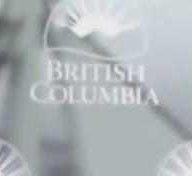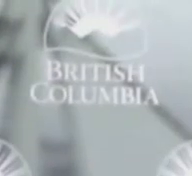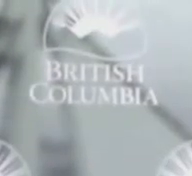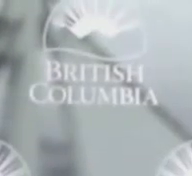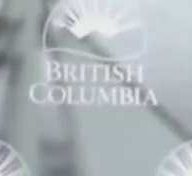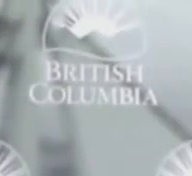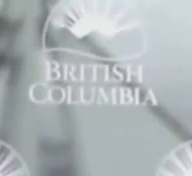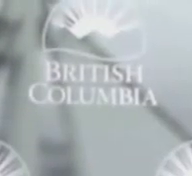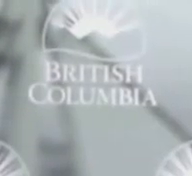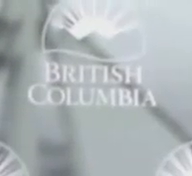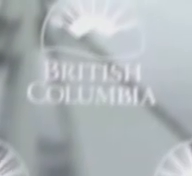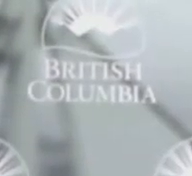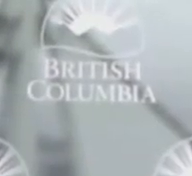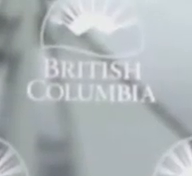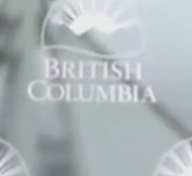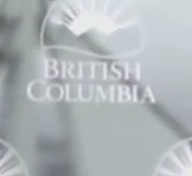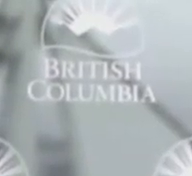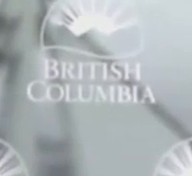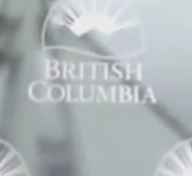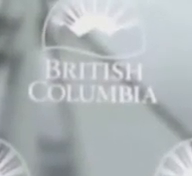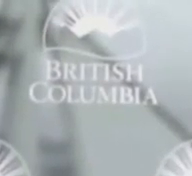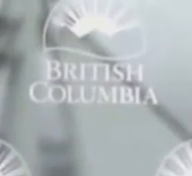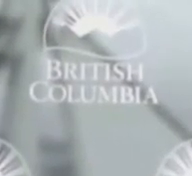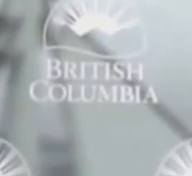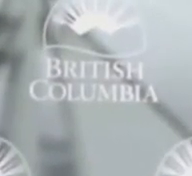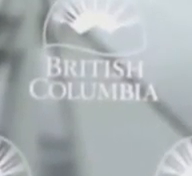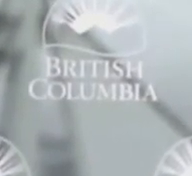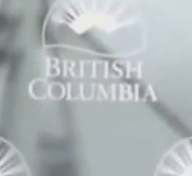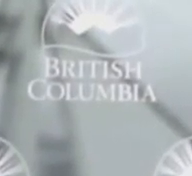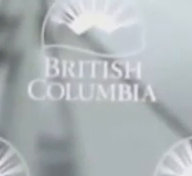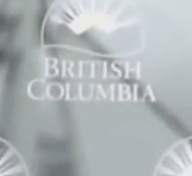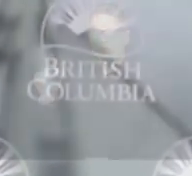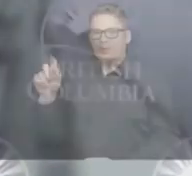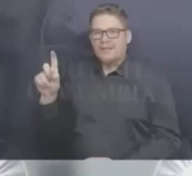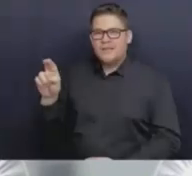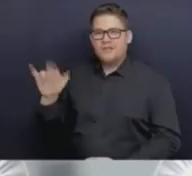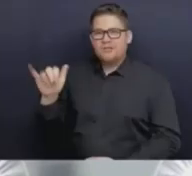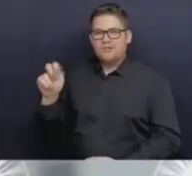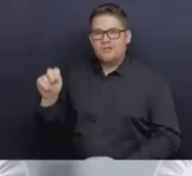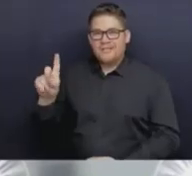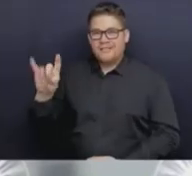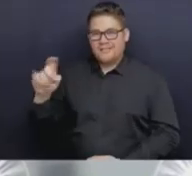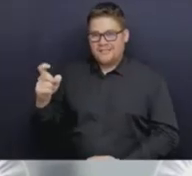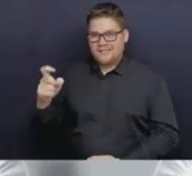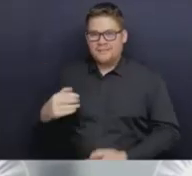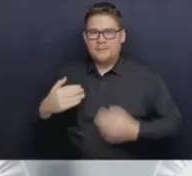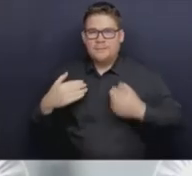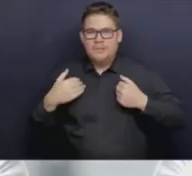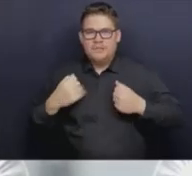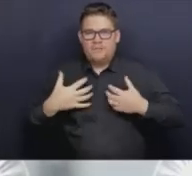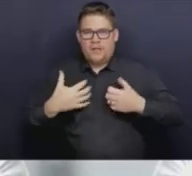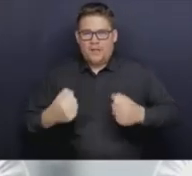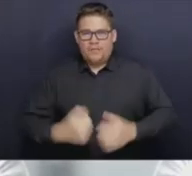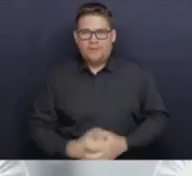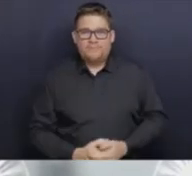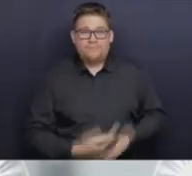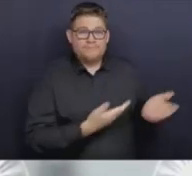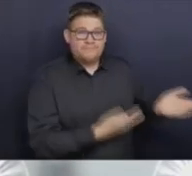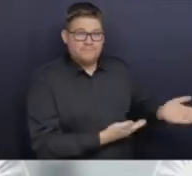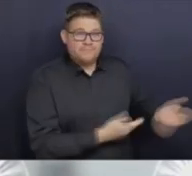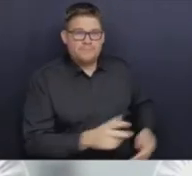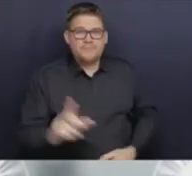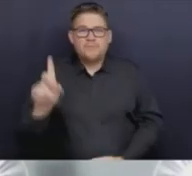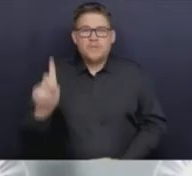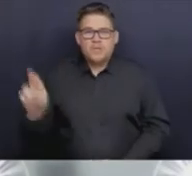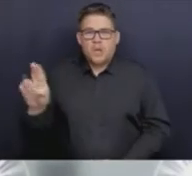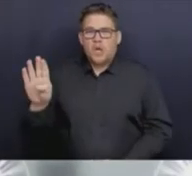Good afternoon, everybody. My name is Adrian Dix. I'm BC's Minister of Health. Joining me today is Dr. Bonnie Henry, BC's Provincial